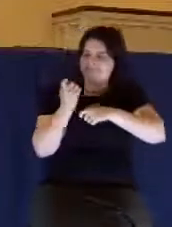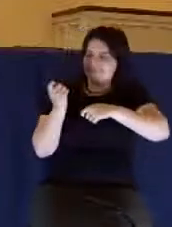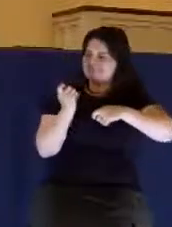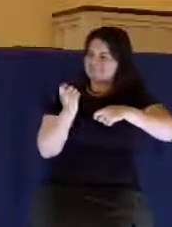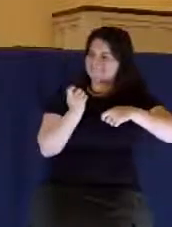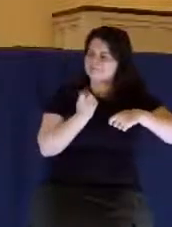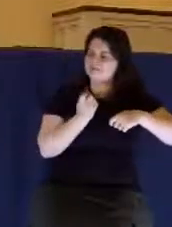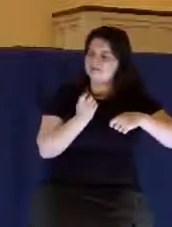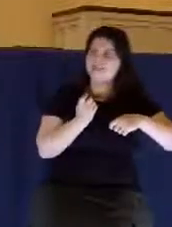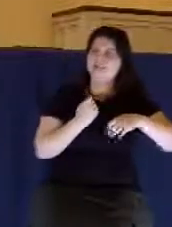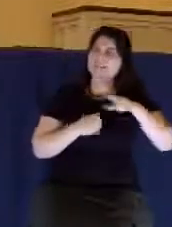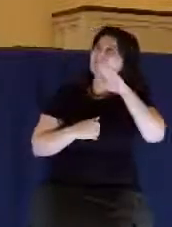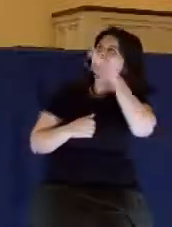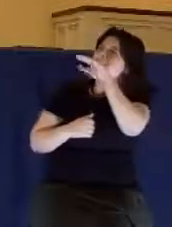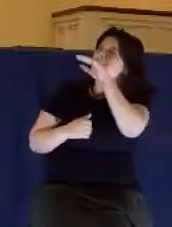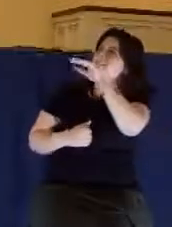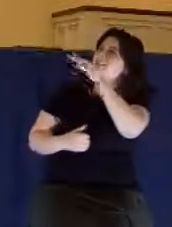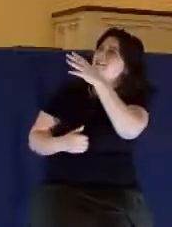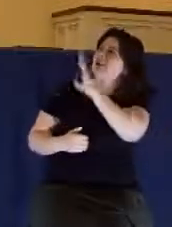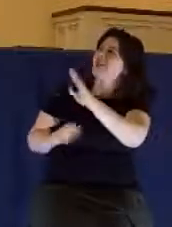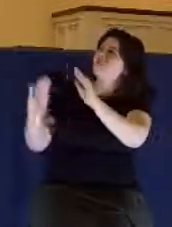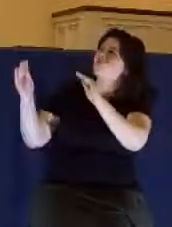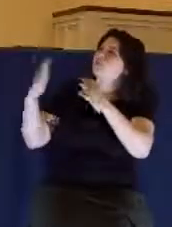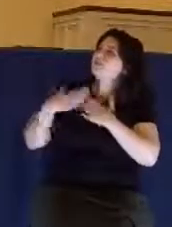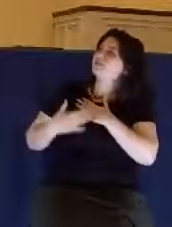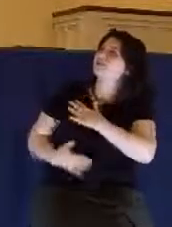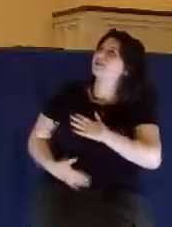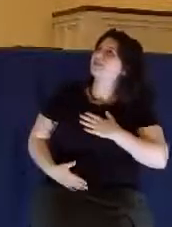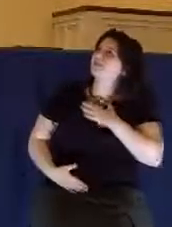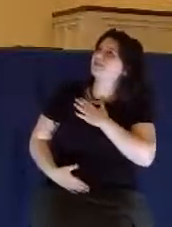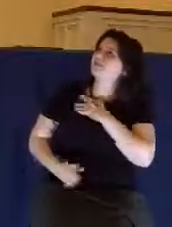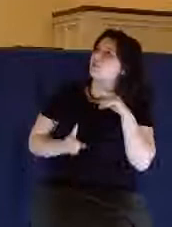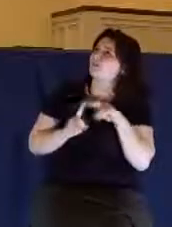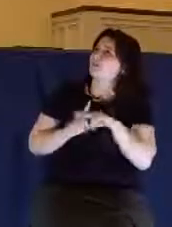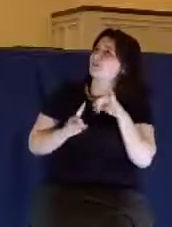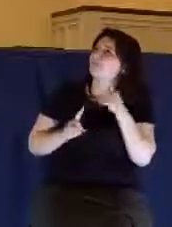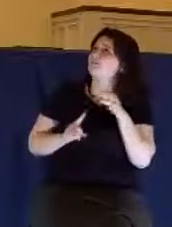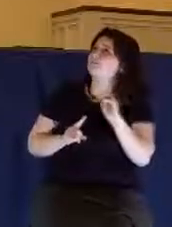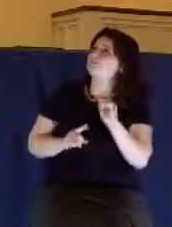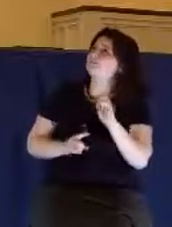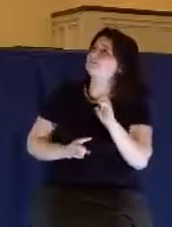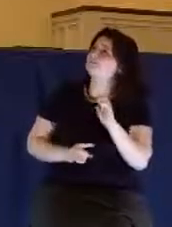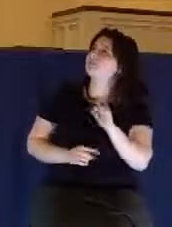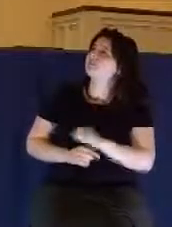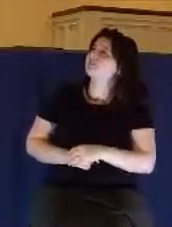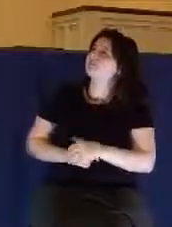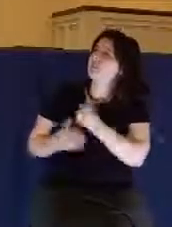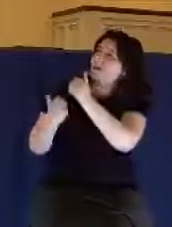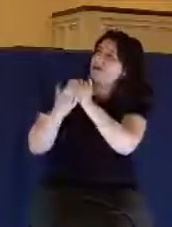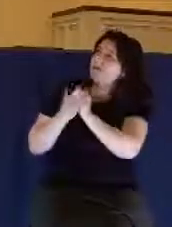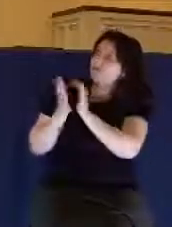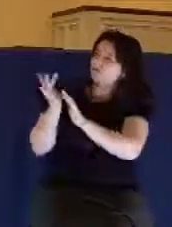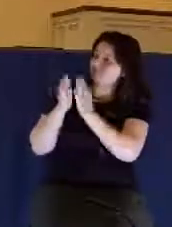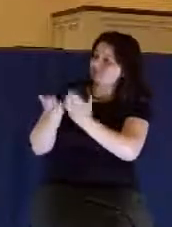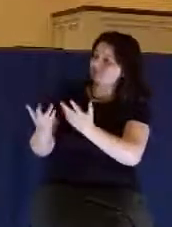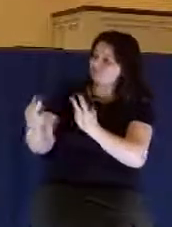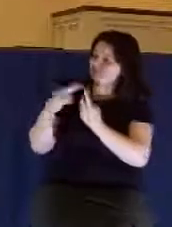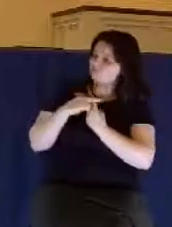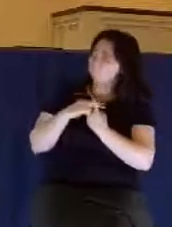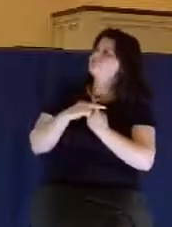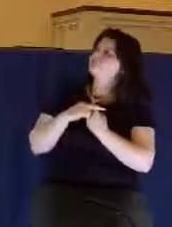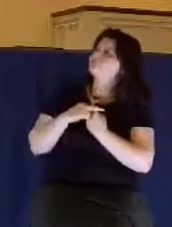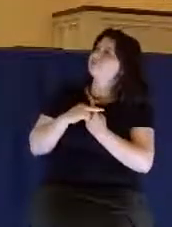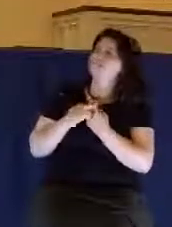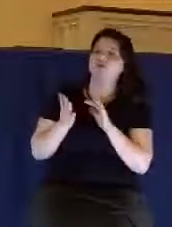to apply this. Father, bless your word. Help us to apply these truths to our heart and our life.